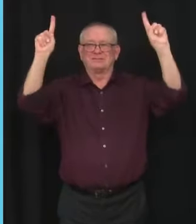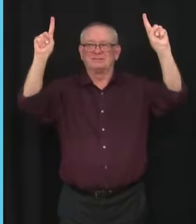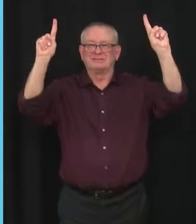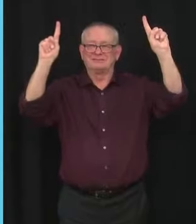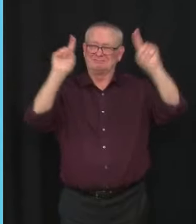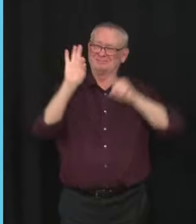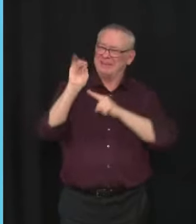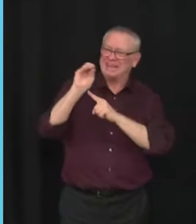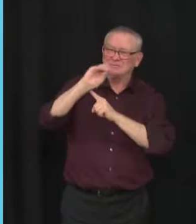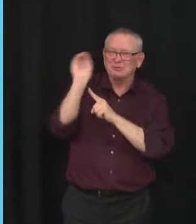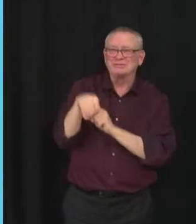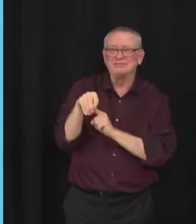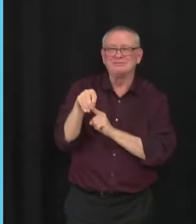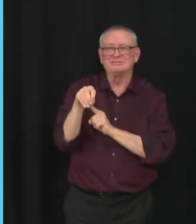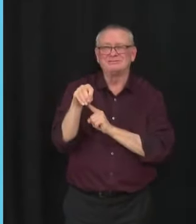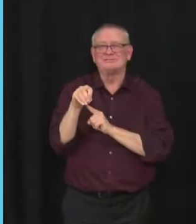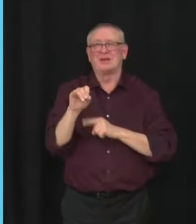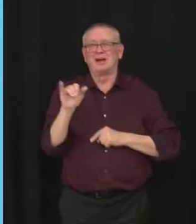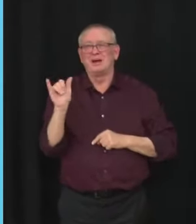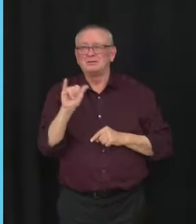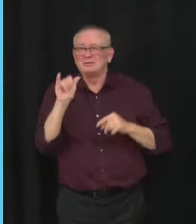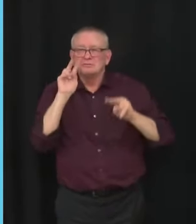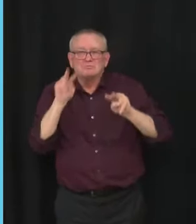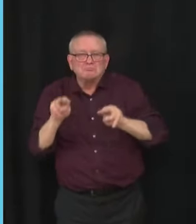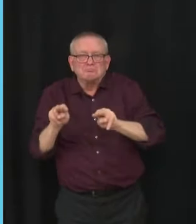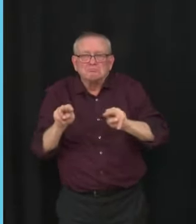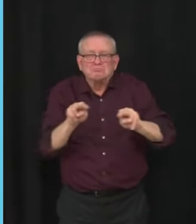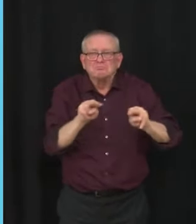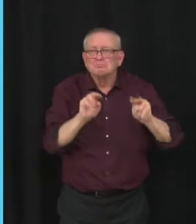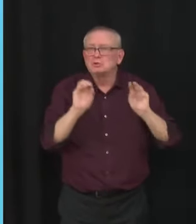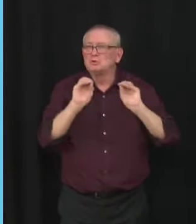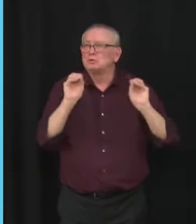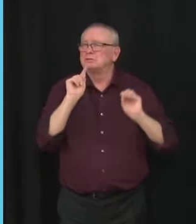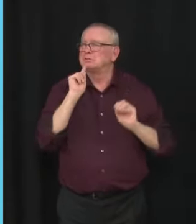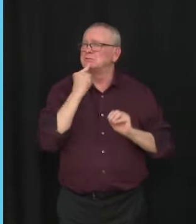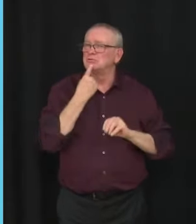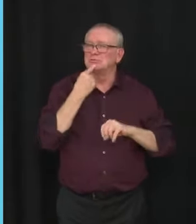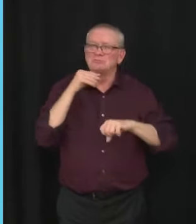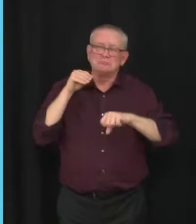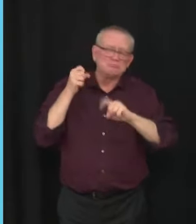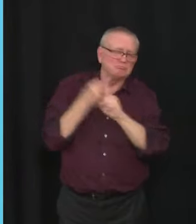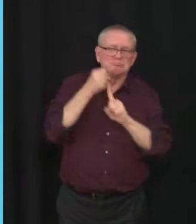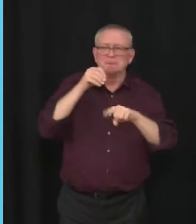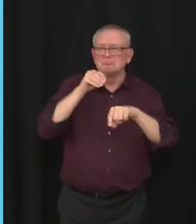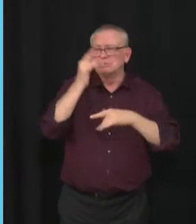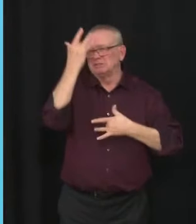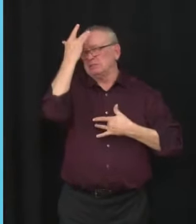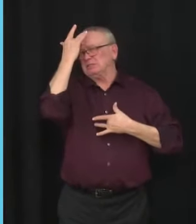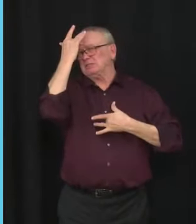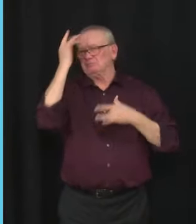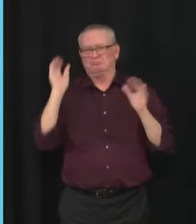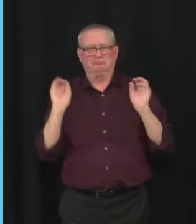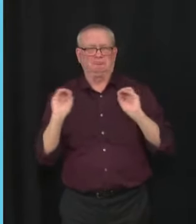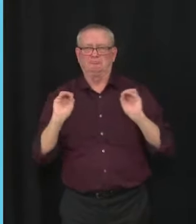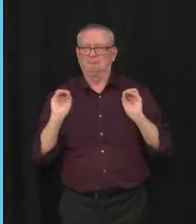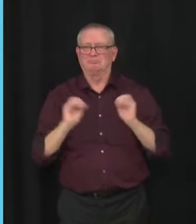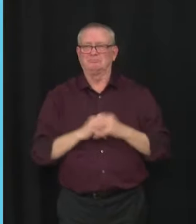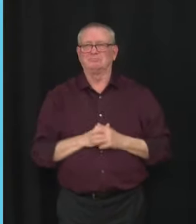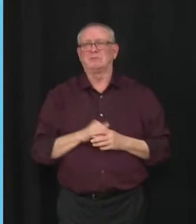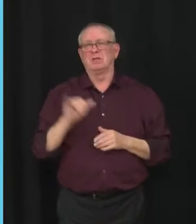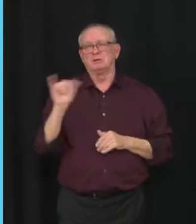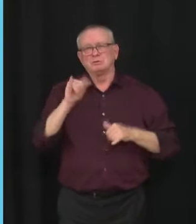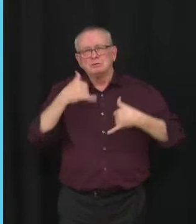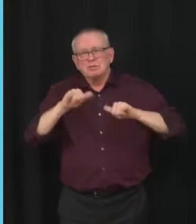and, importantly, no serious side effects were identified. The trial also showed that the immune response in children